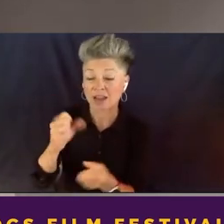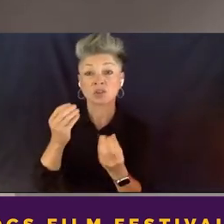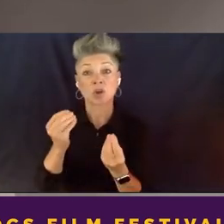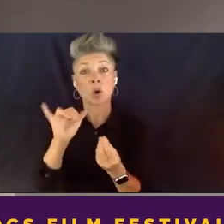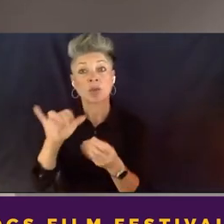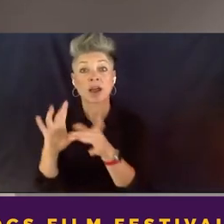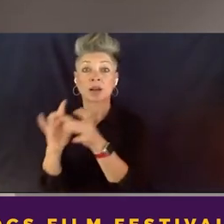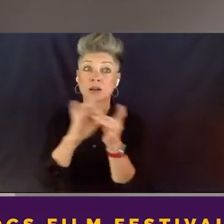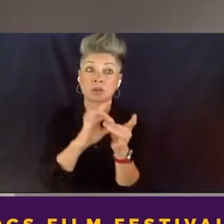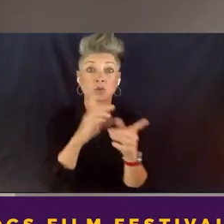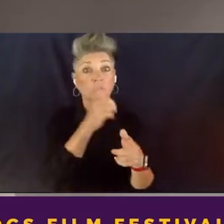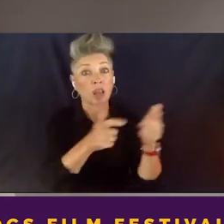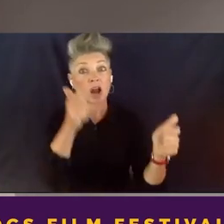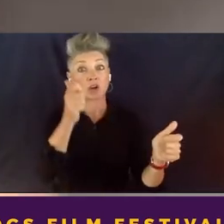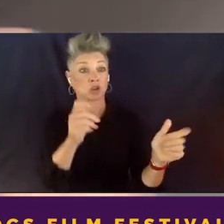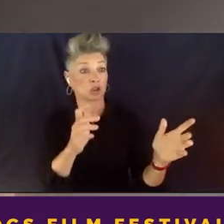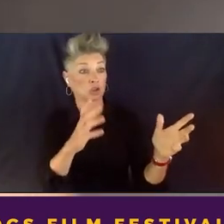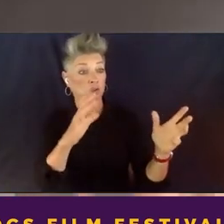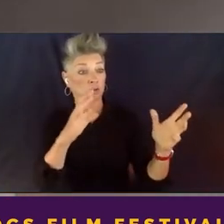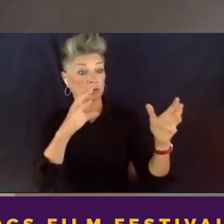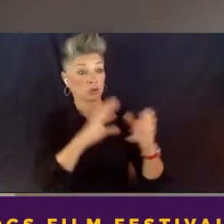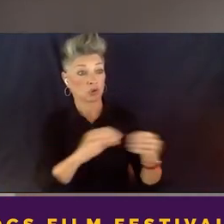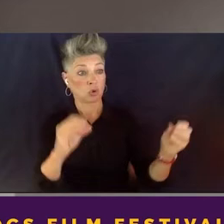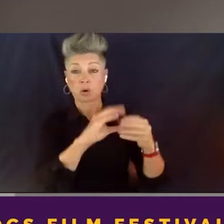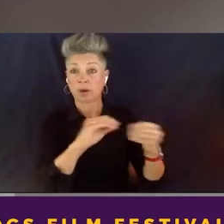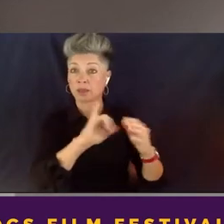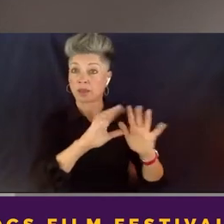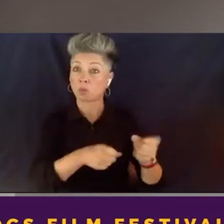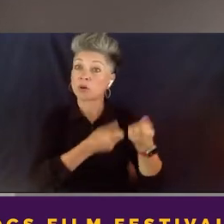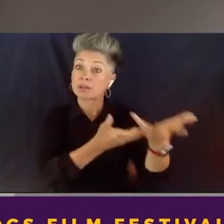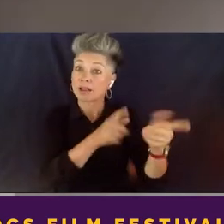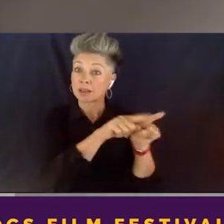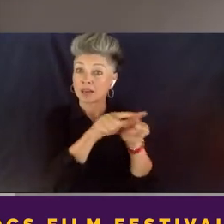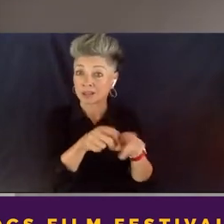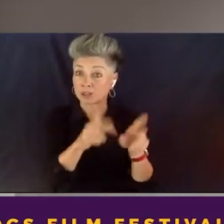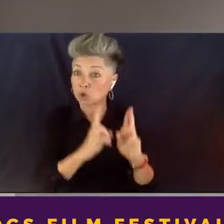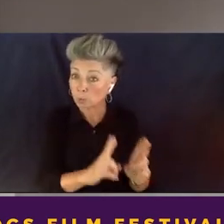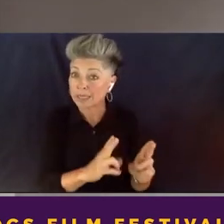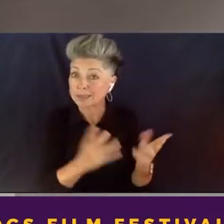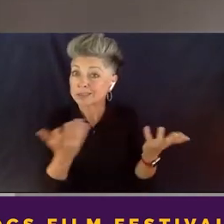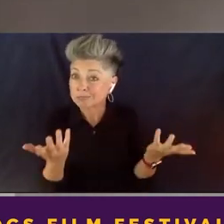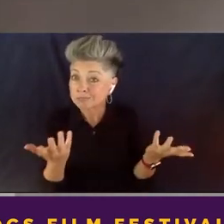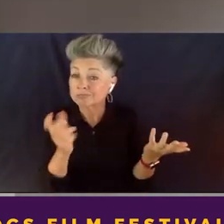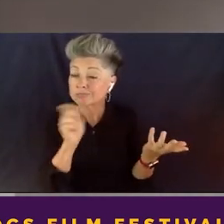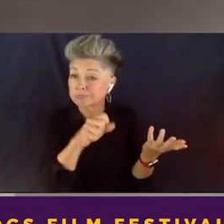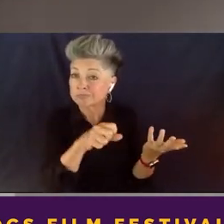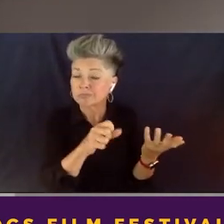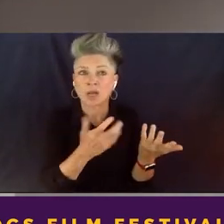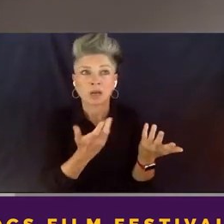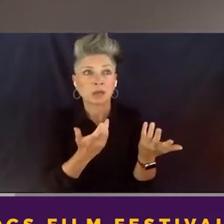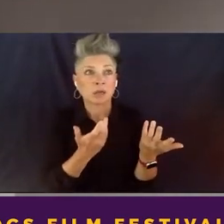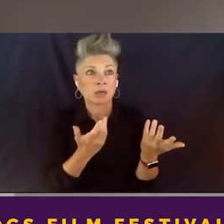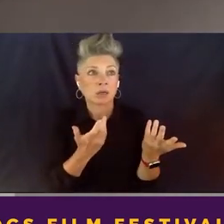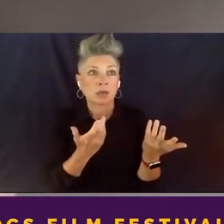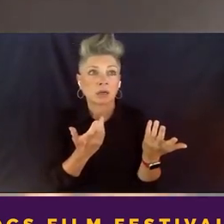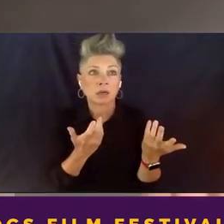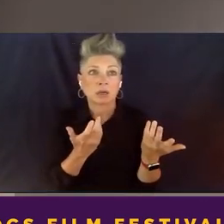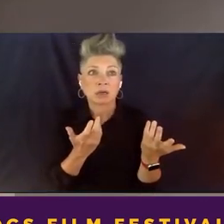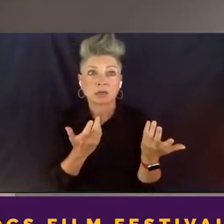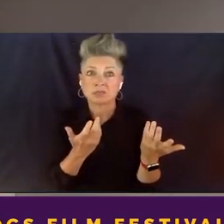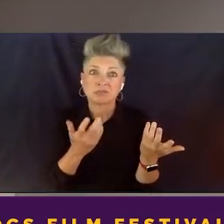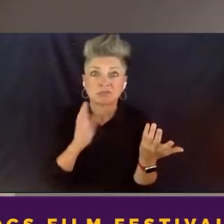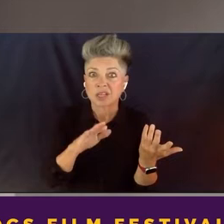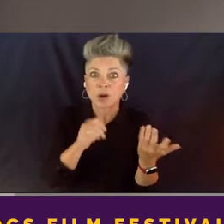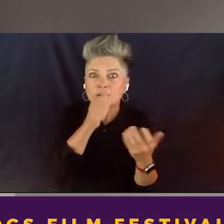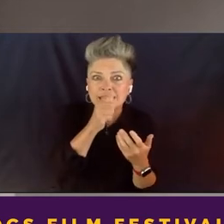kind of big stories that we are always telling as human beings? I guess so, yeah, I guess it's one that's like secrets